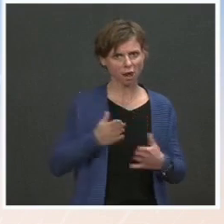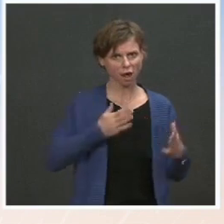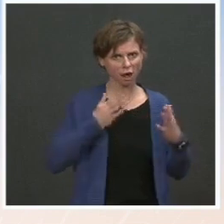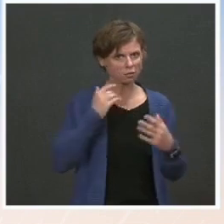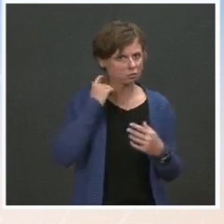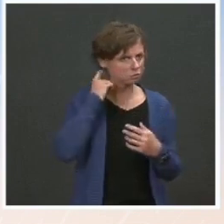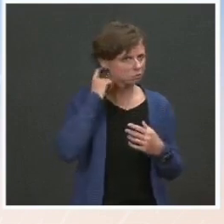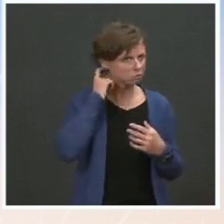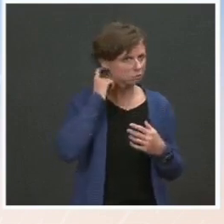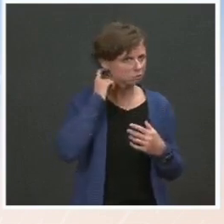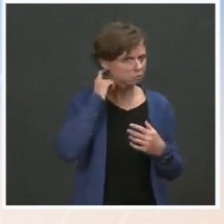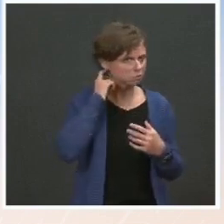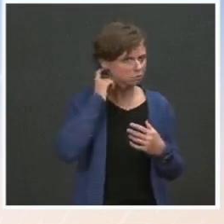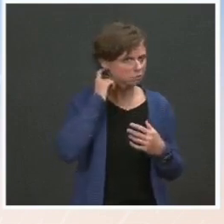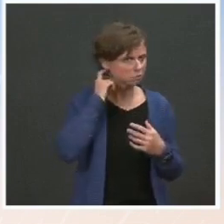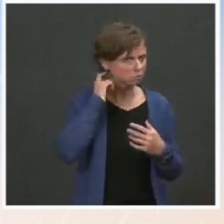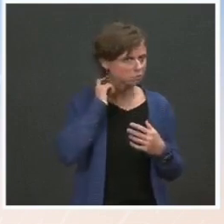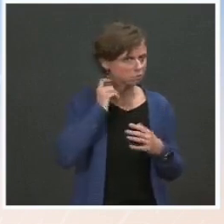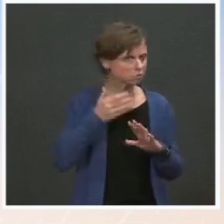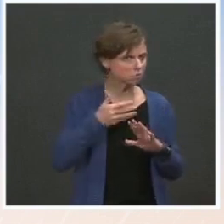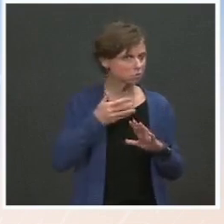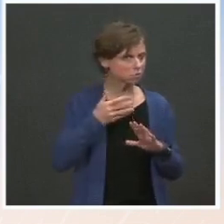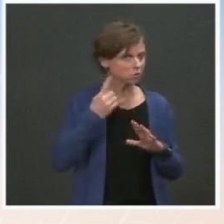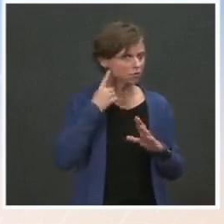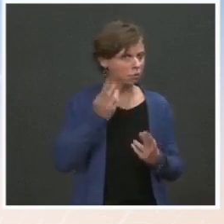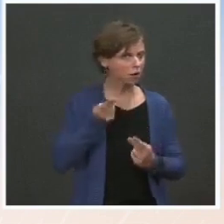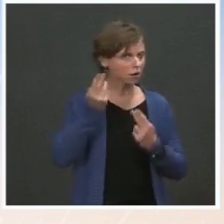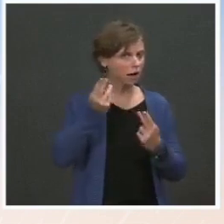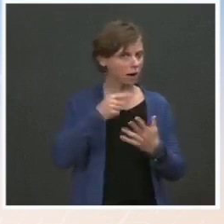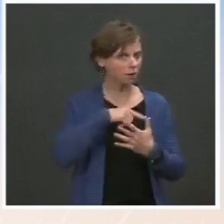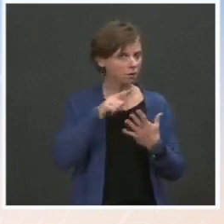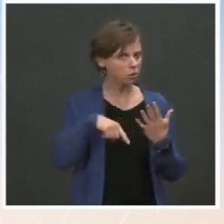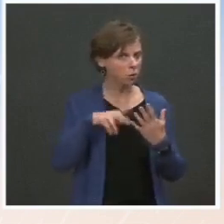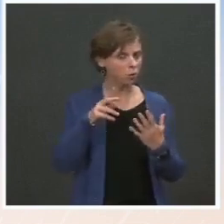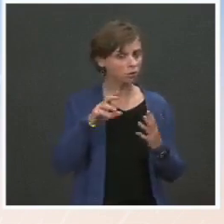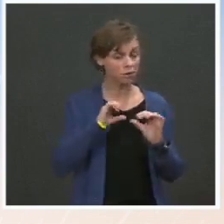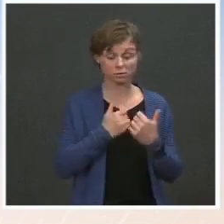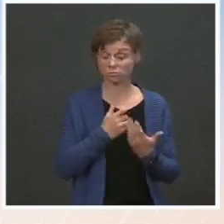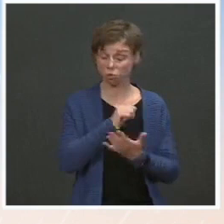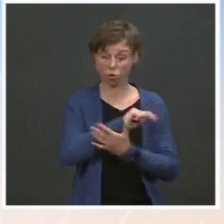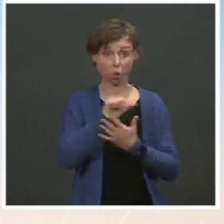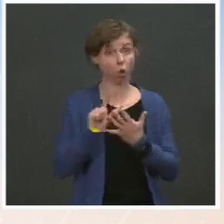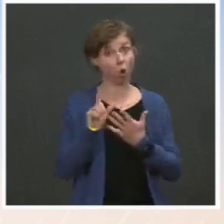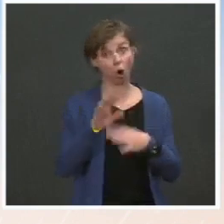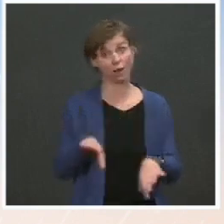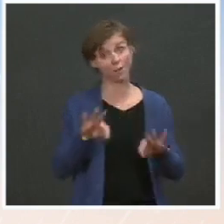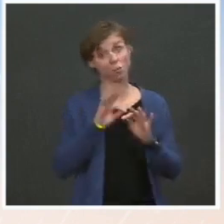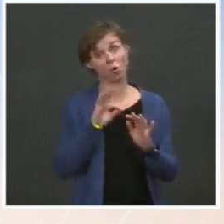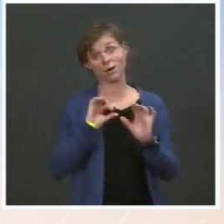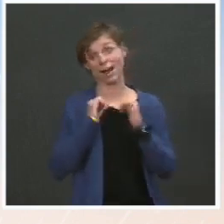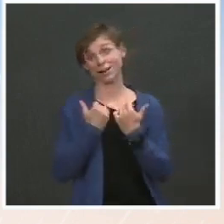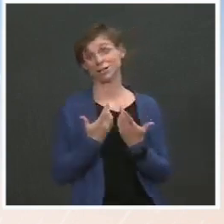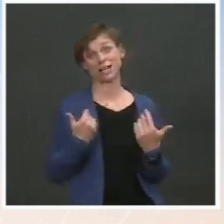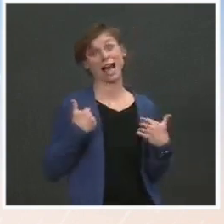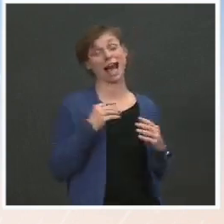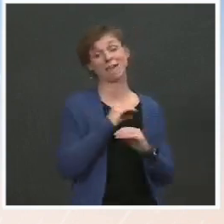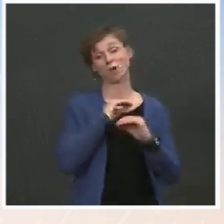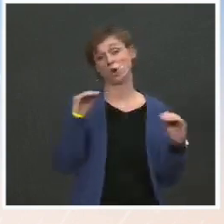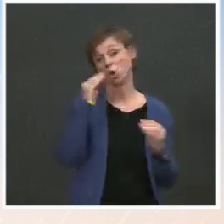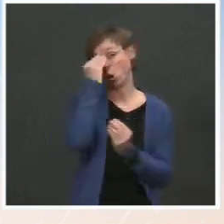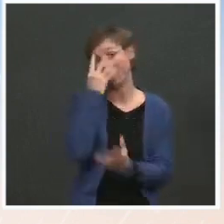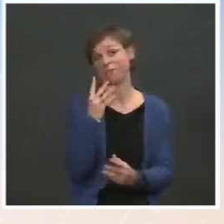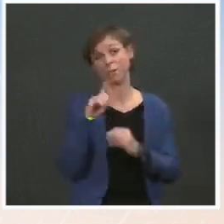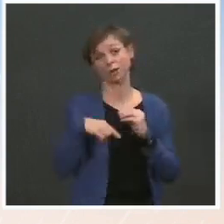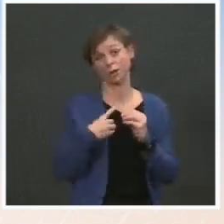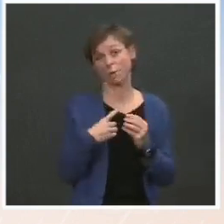might put forward nominees to lead those agencies? All important agencies. I don't have any update on the personnel process, but we're